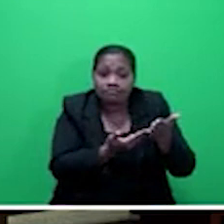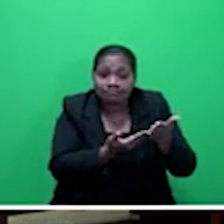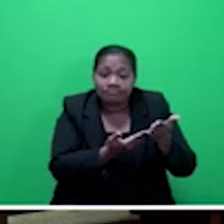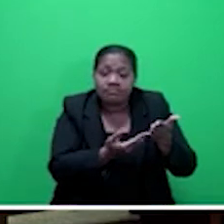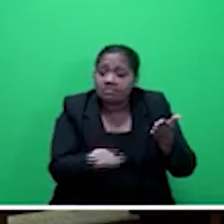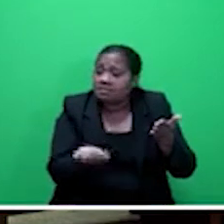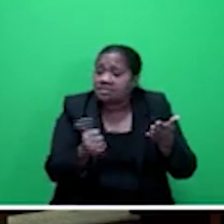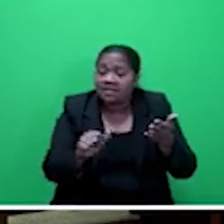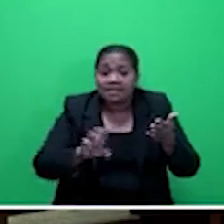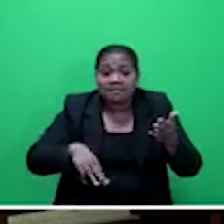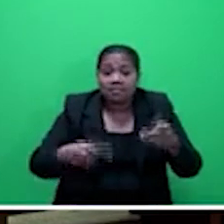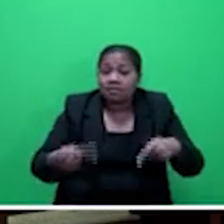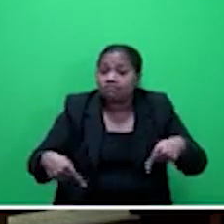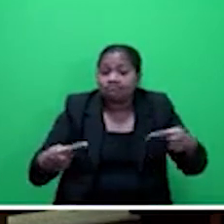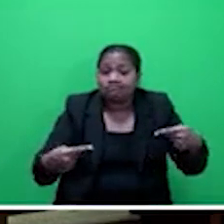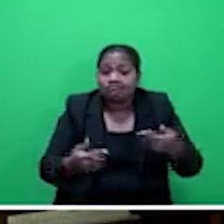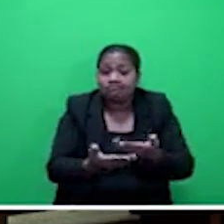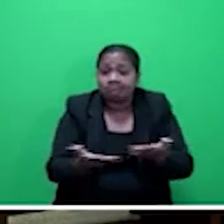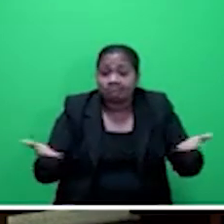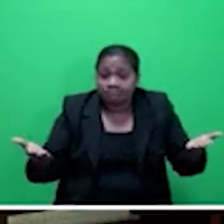oppose the motion? No.